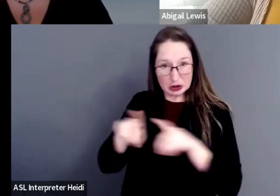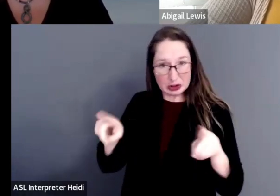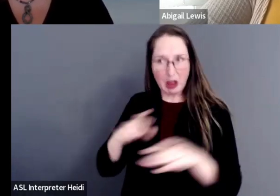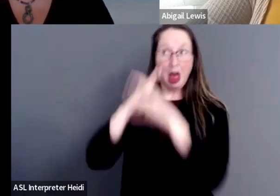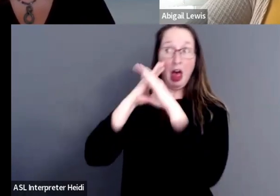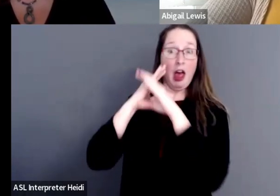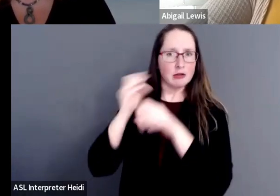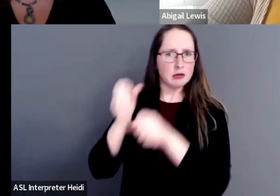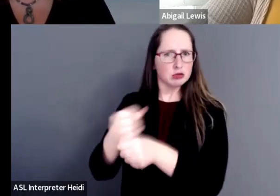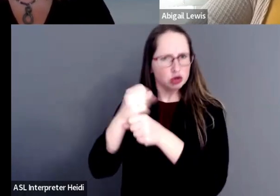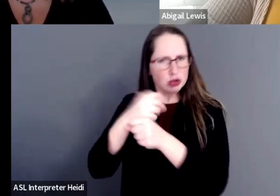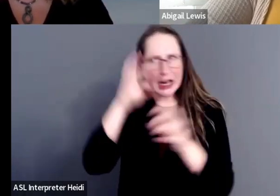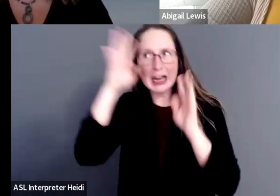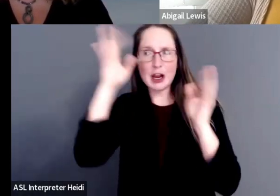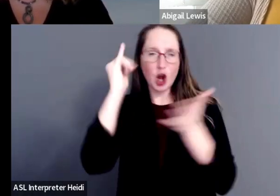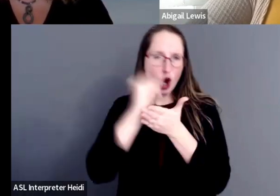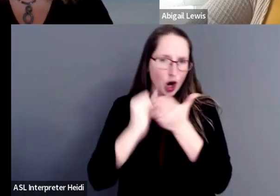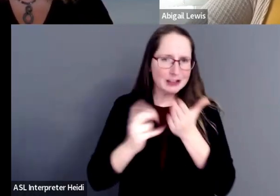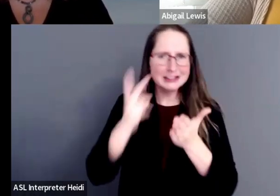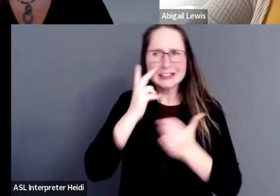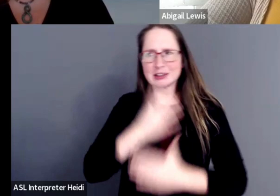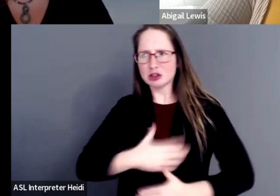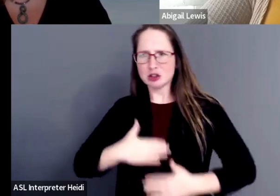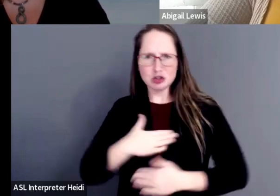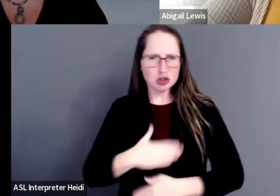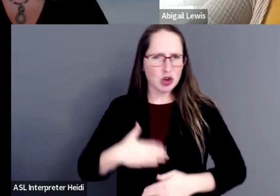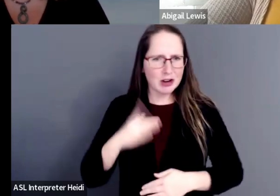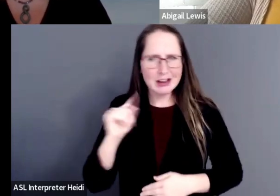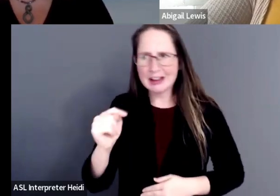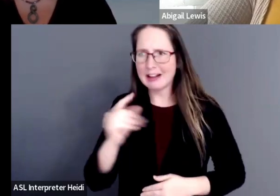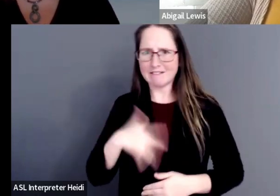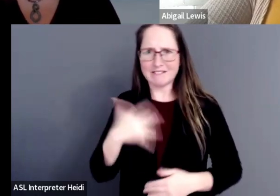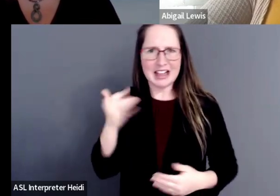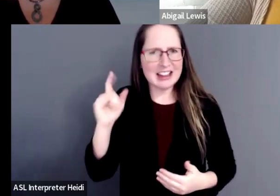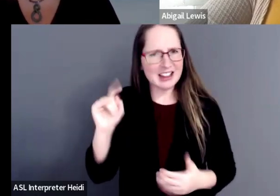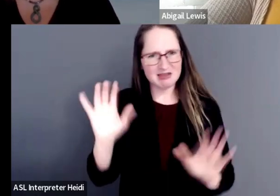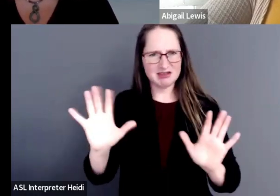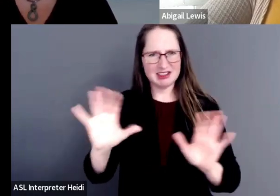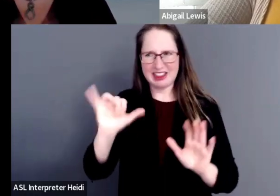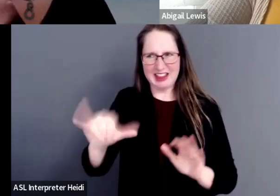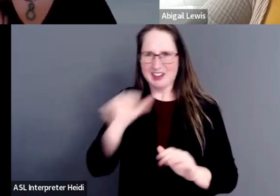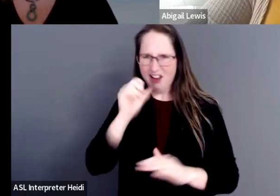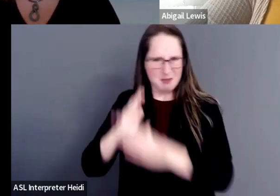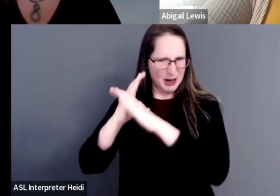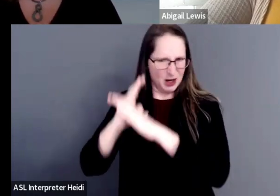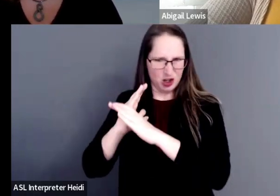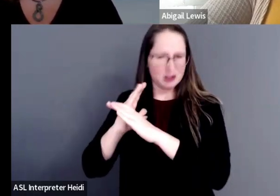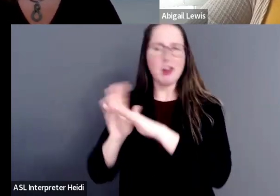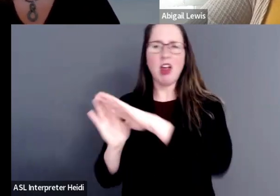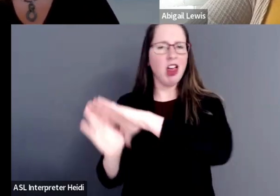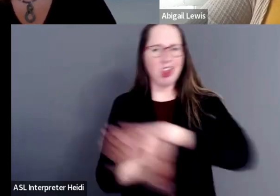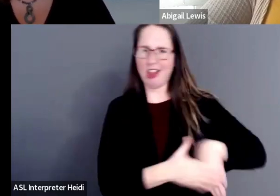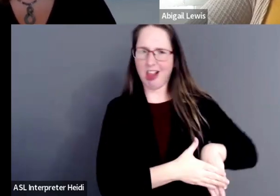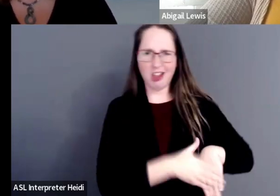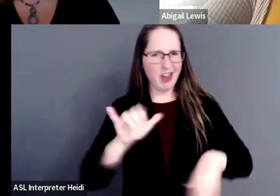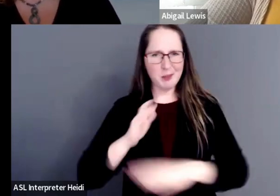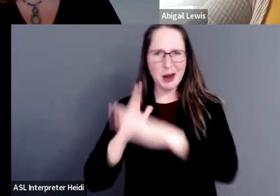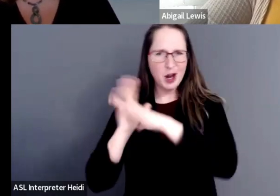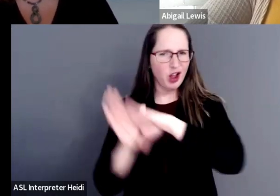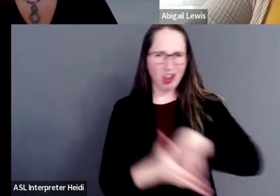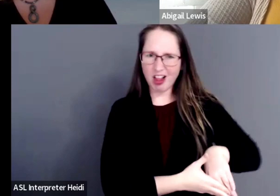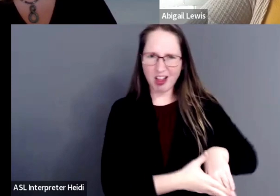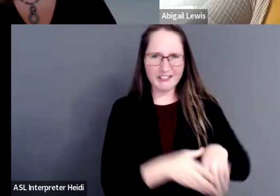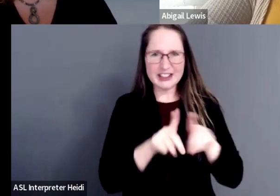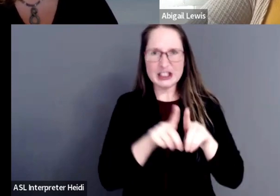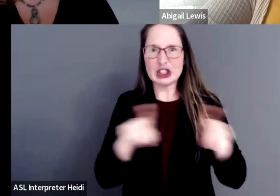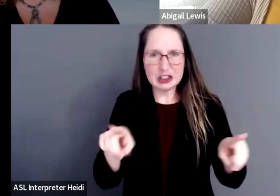and seeing it and enjoying it and feeling it. So just put that out of the way and just